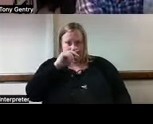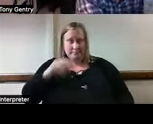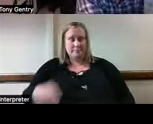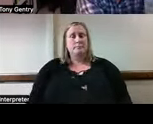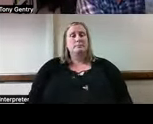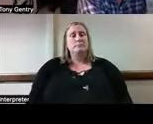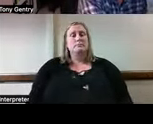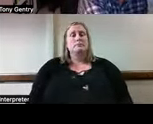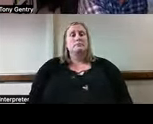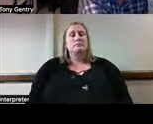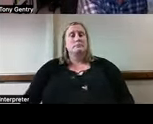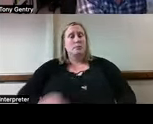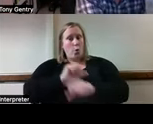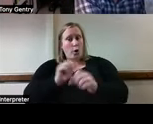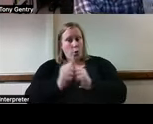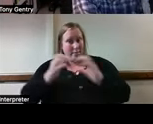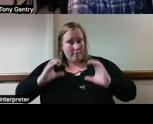Ultimately, you're working with the person.